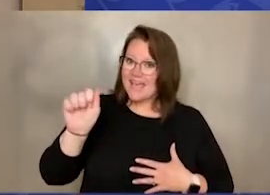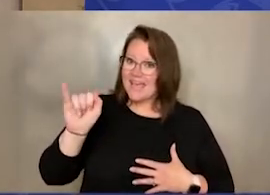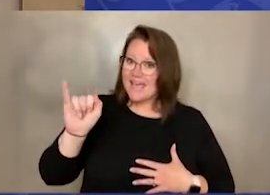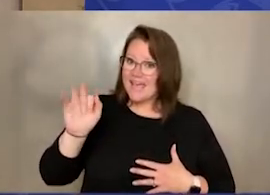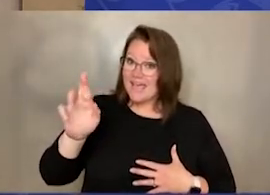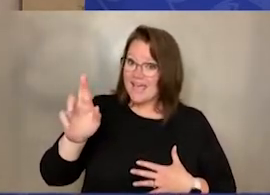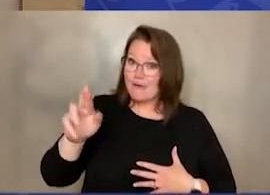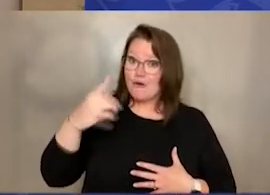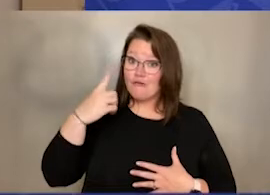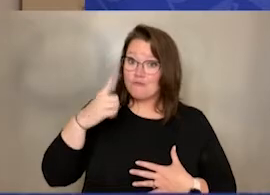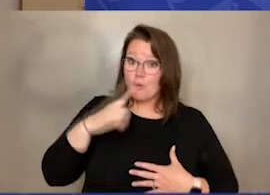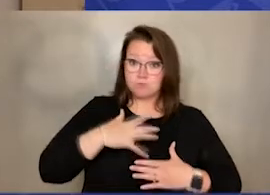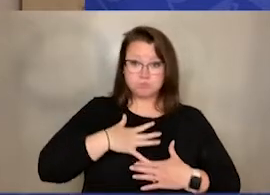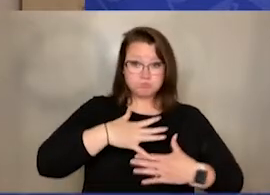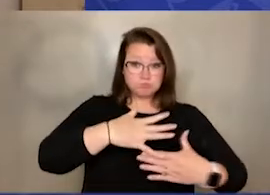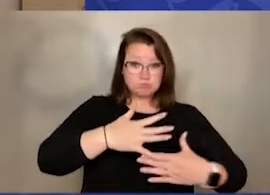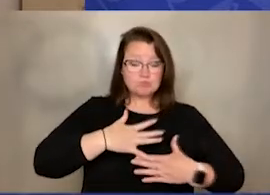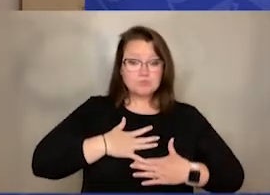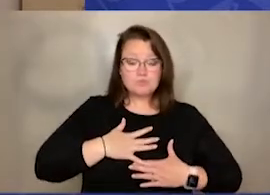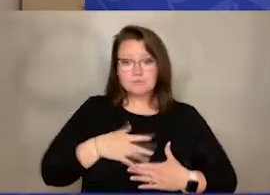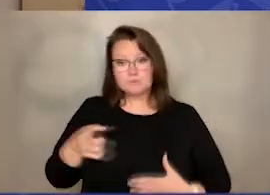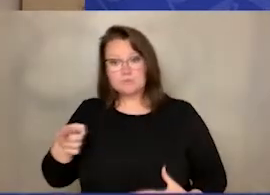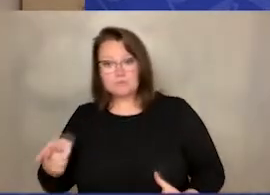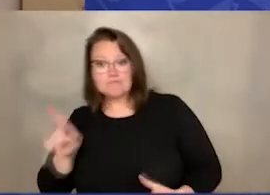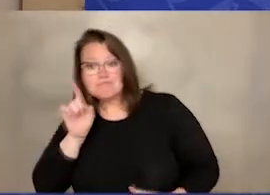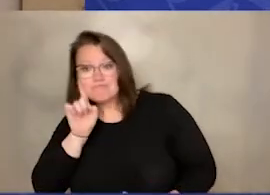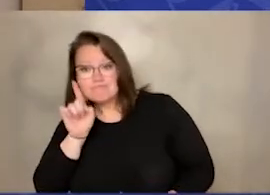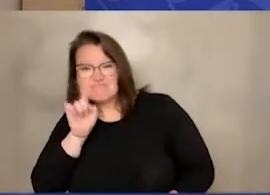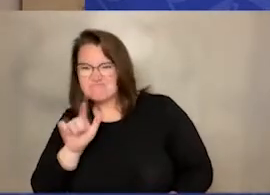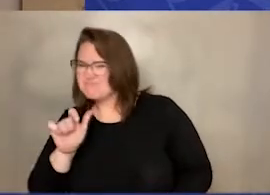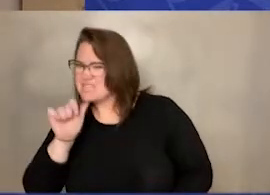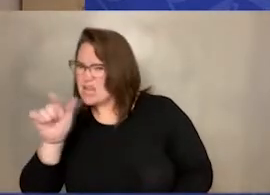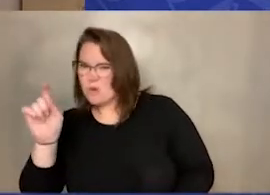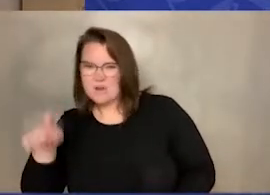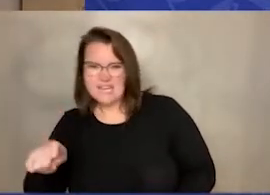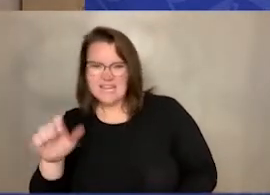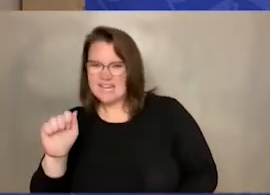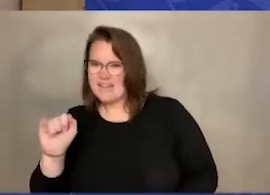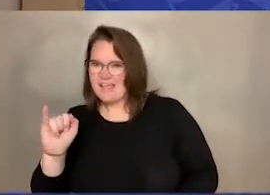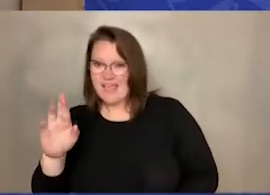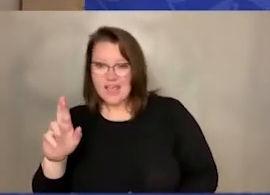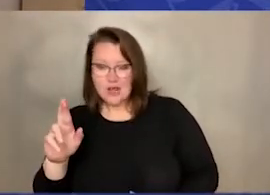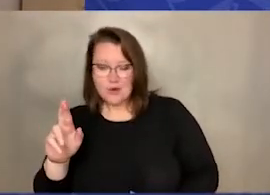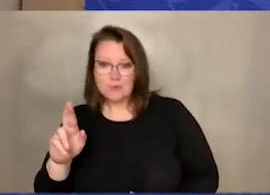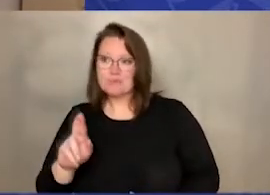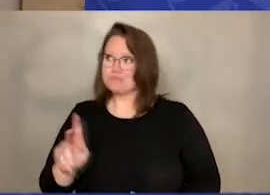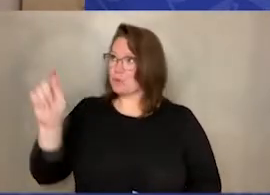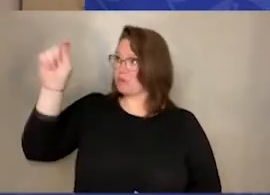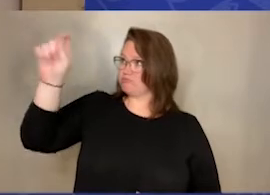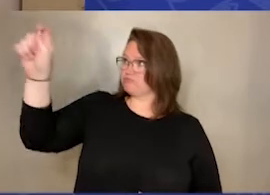And the stuffed guinea pig needs no air. So we're going to put that on this side.